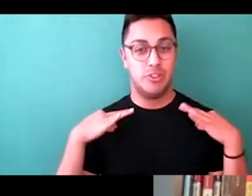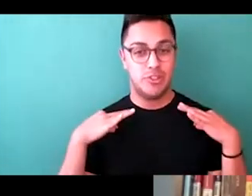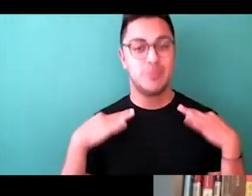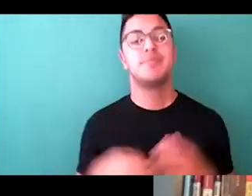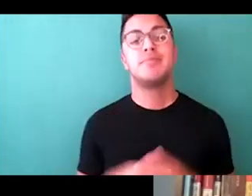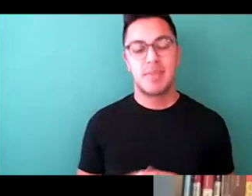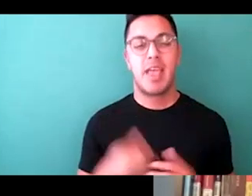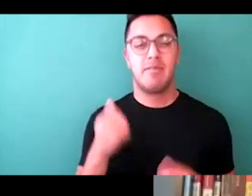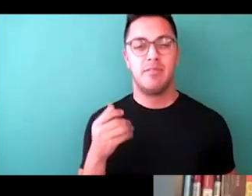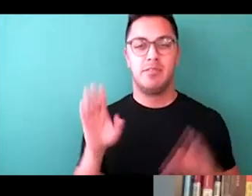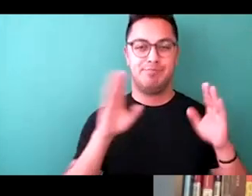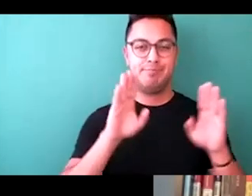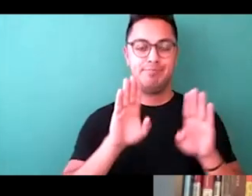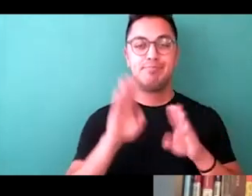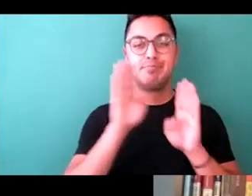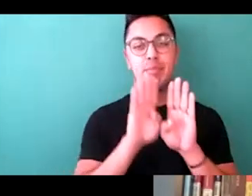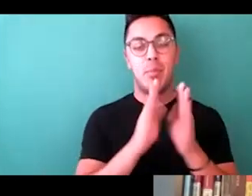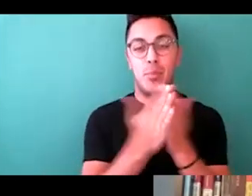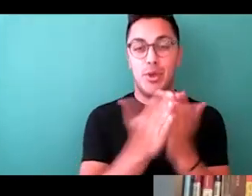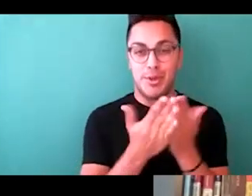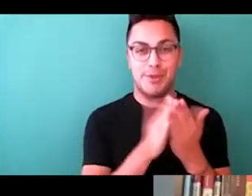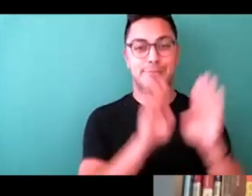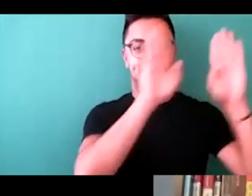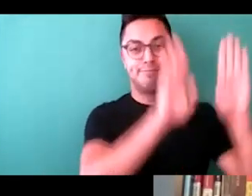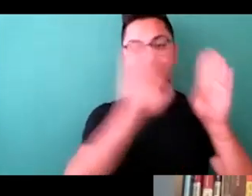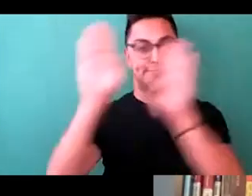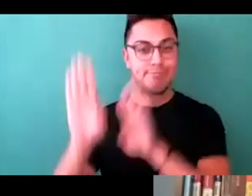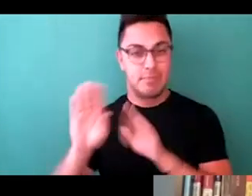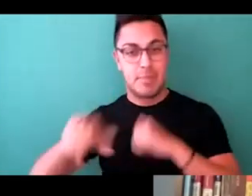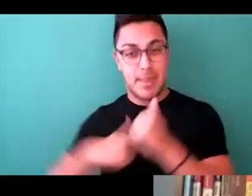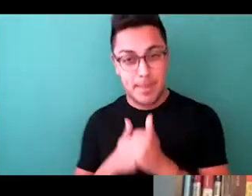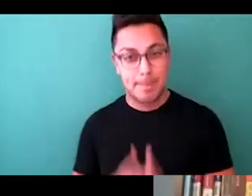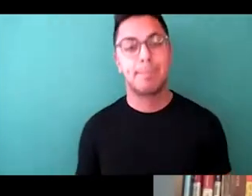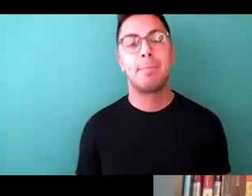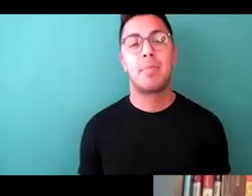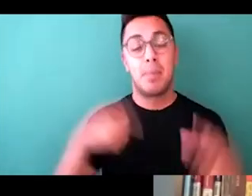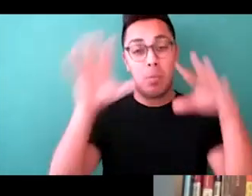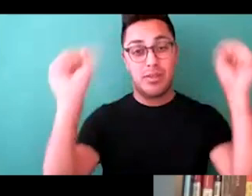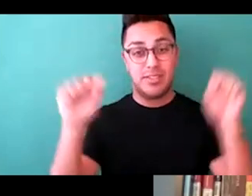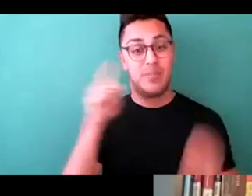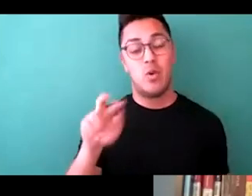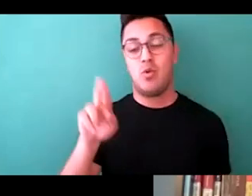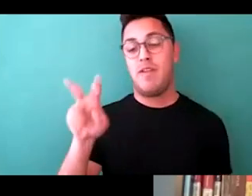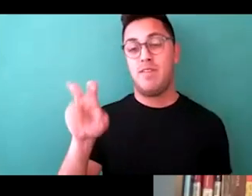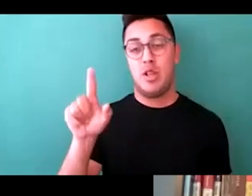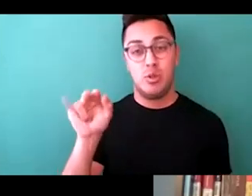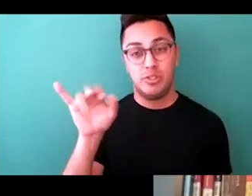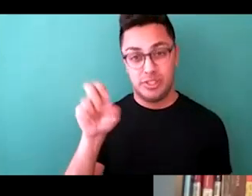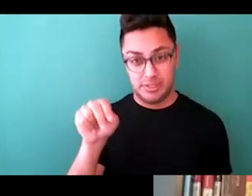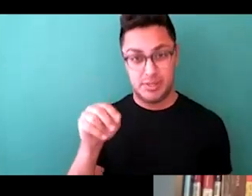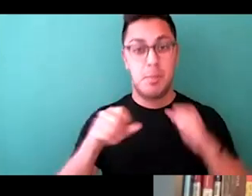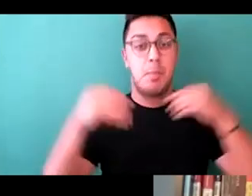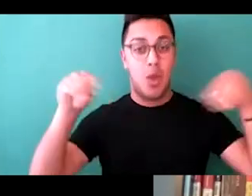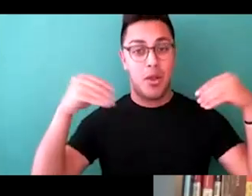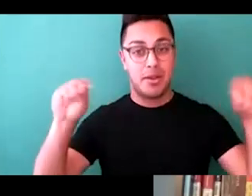filled with books and some music, too. I am president at Revolution Marketing. We have been in